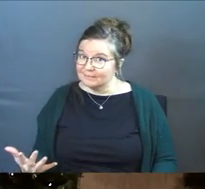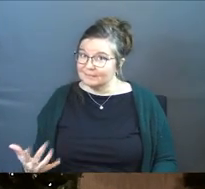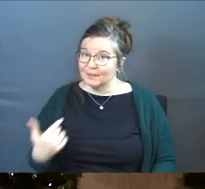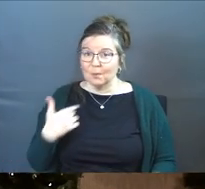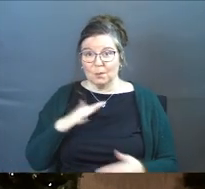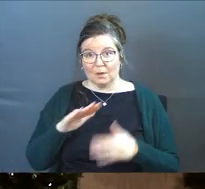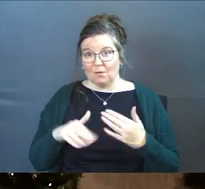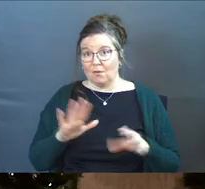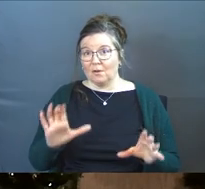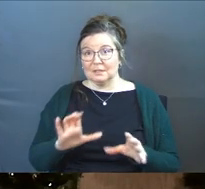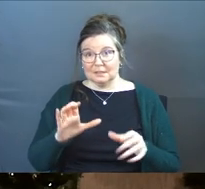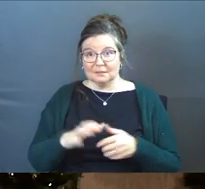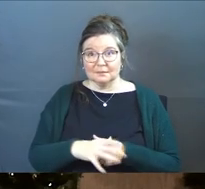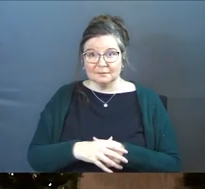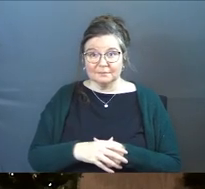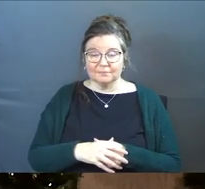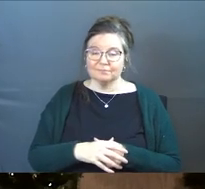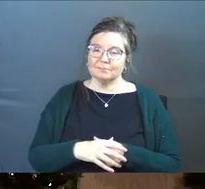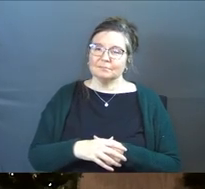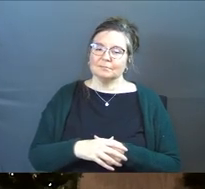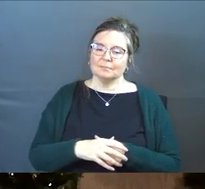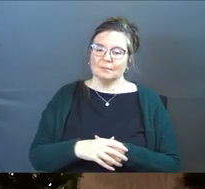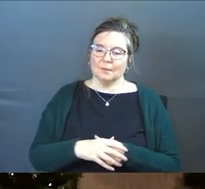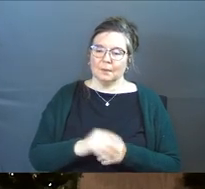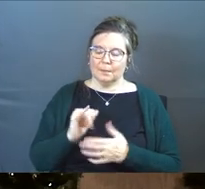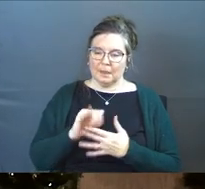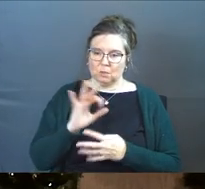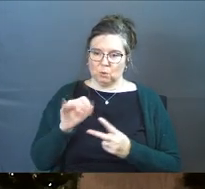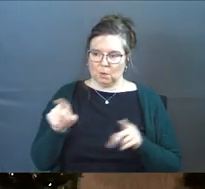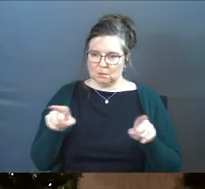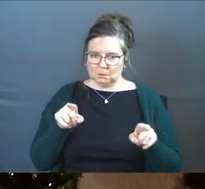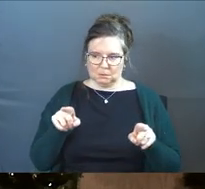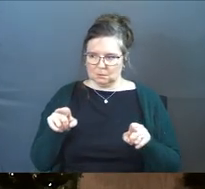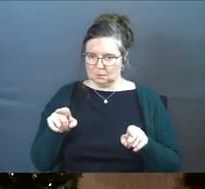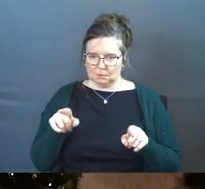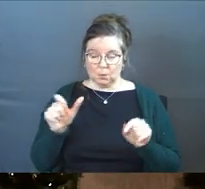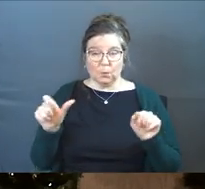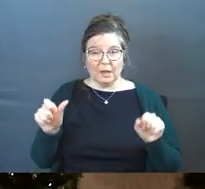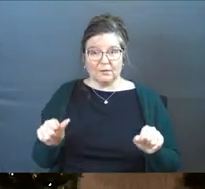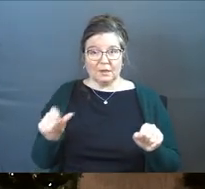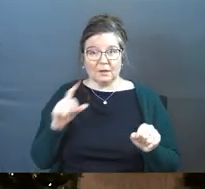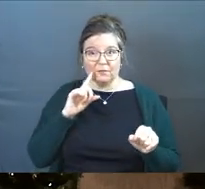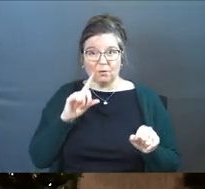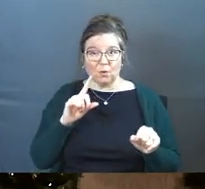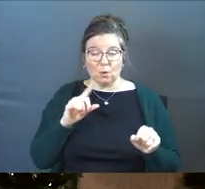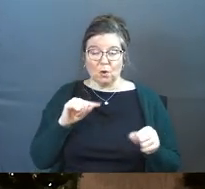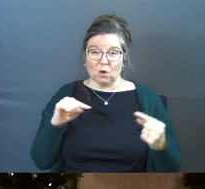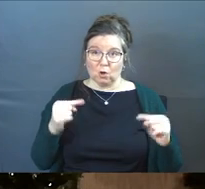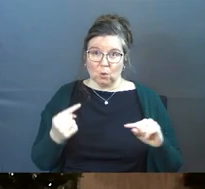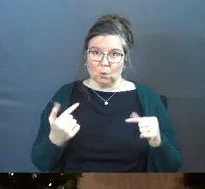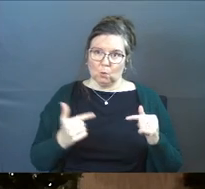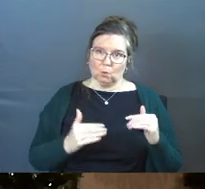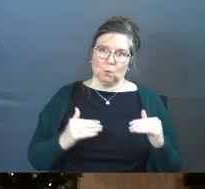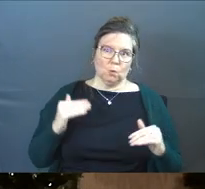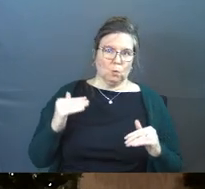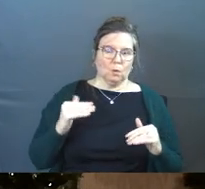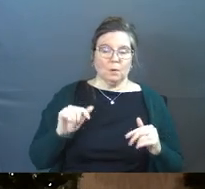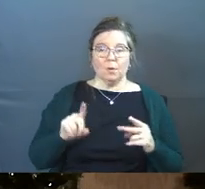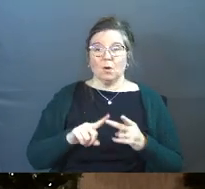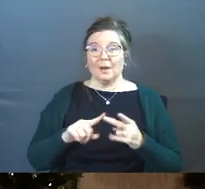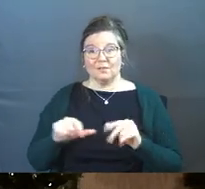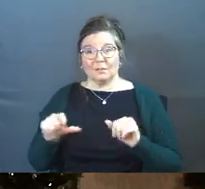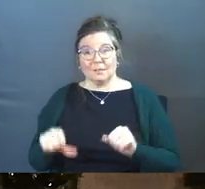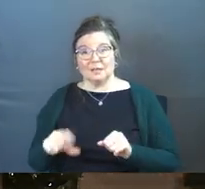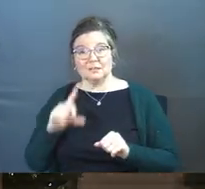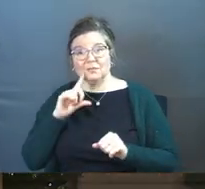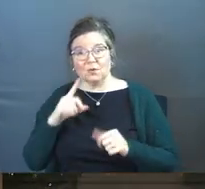We all did. But come down to that choice and we have the capacity for for great hurt toward others. But we also have